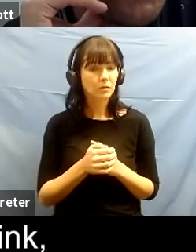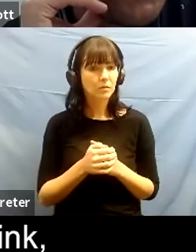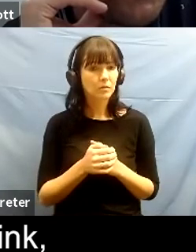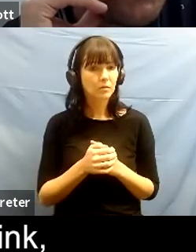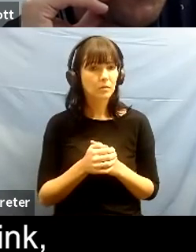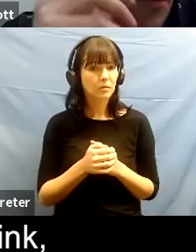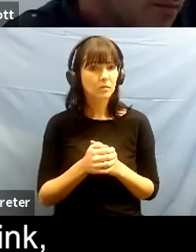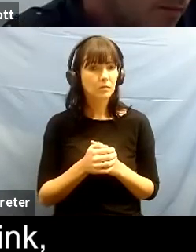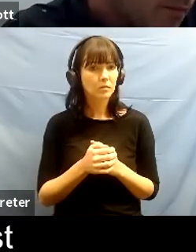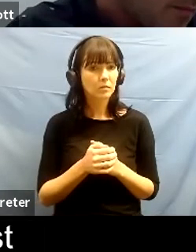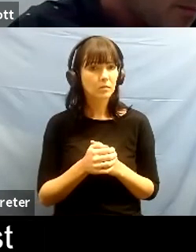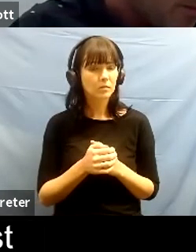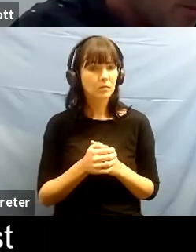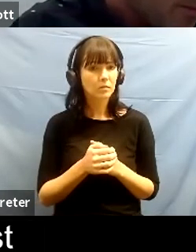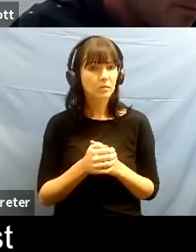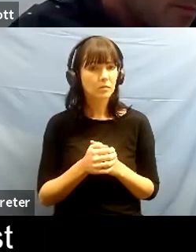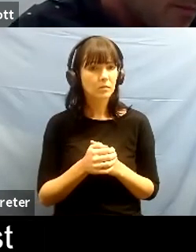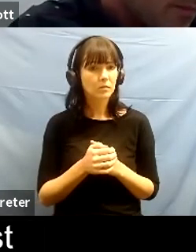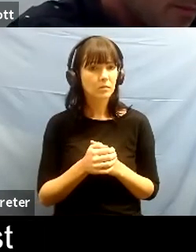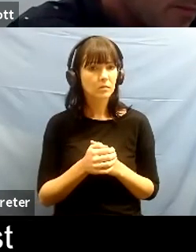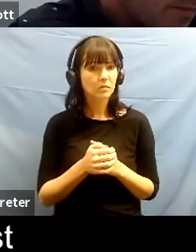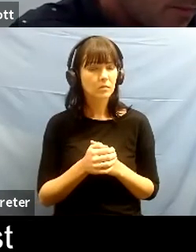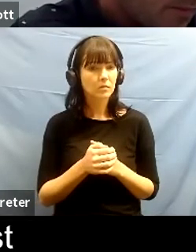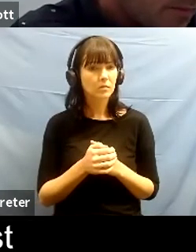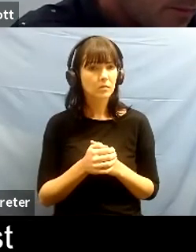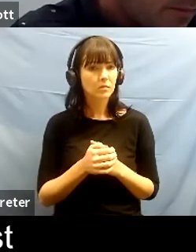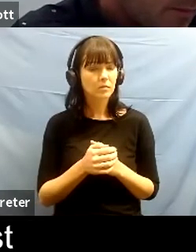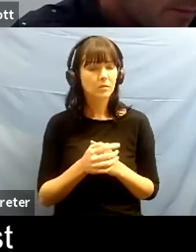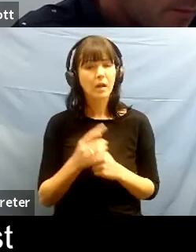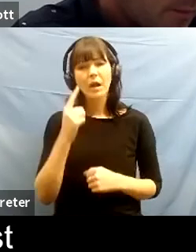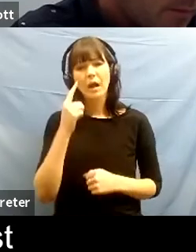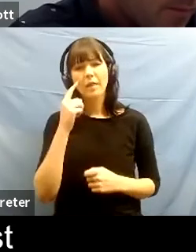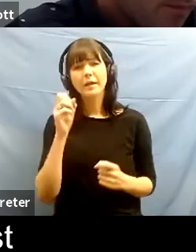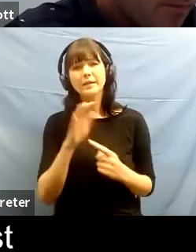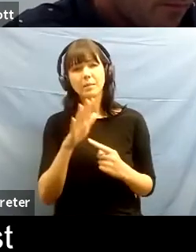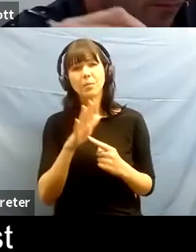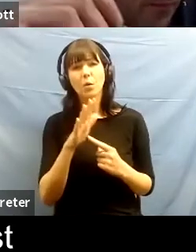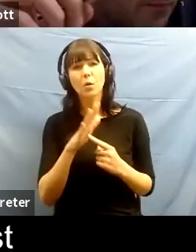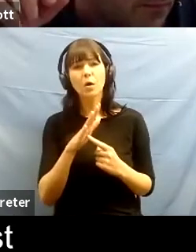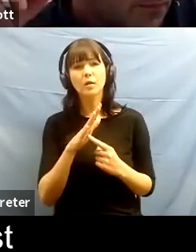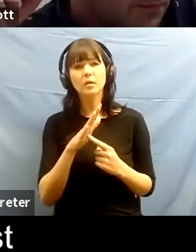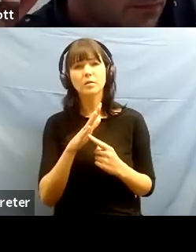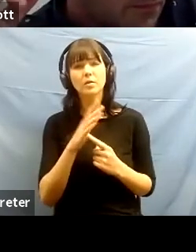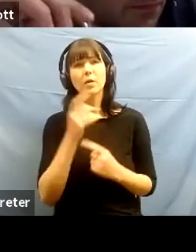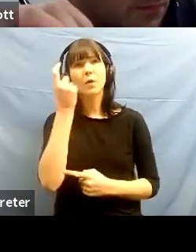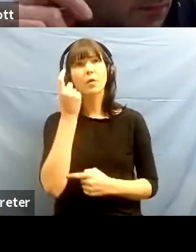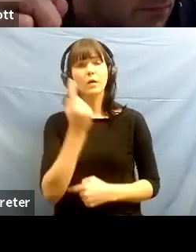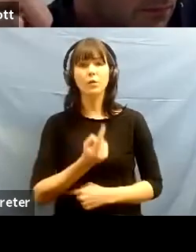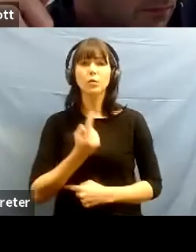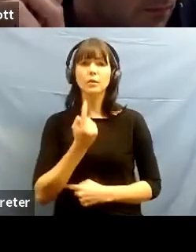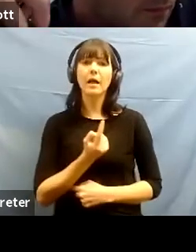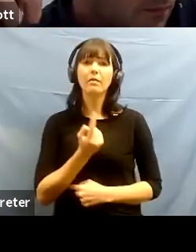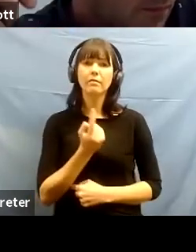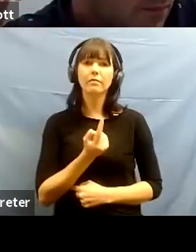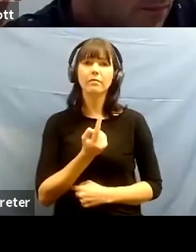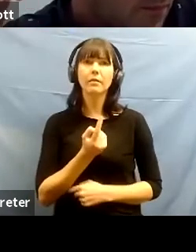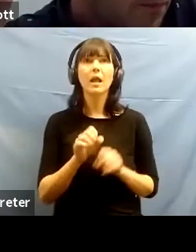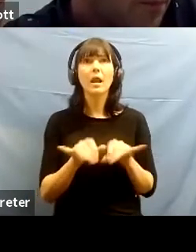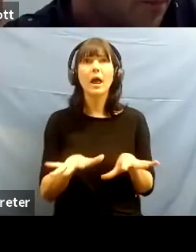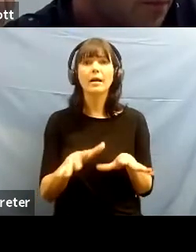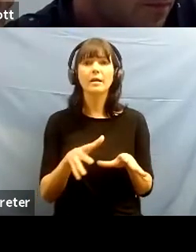a maker is to work with to see yourself as just another material i try to encourage that uh